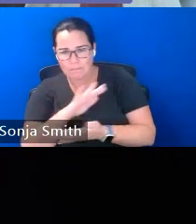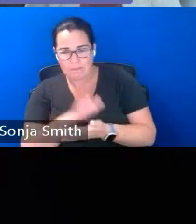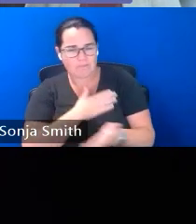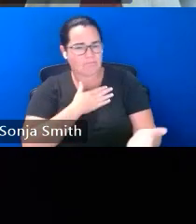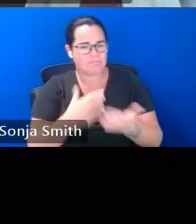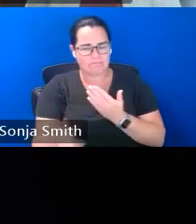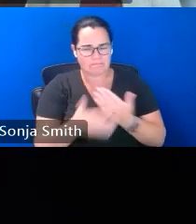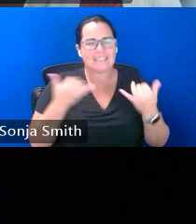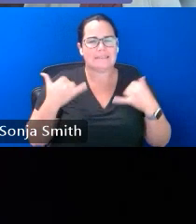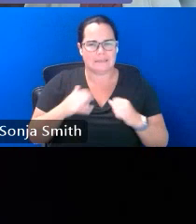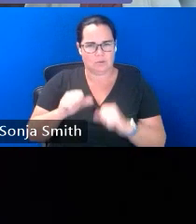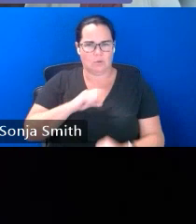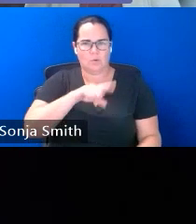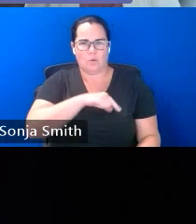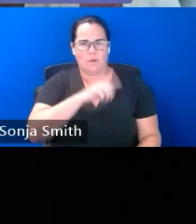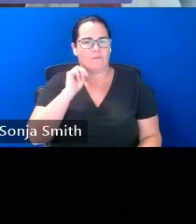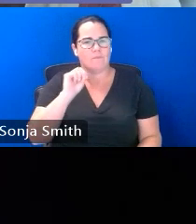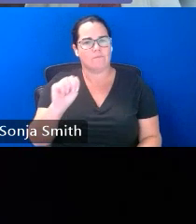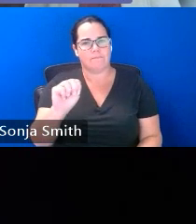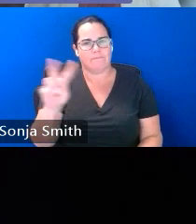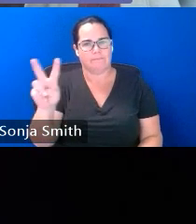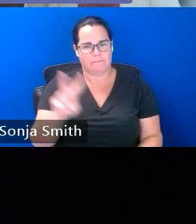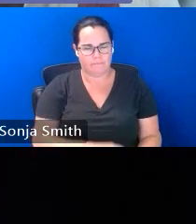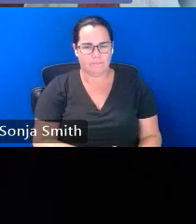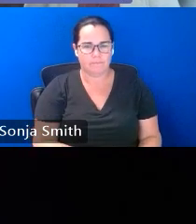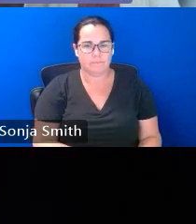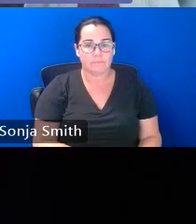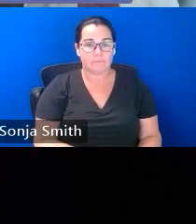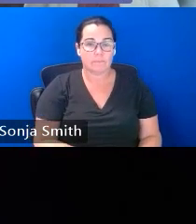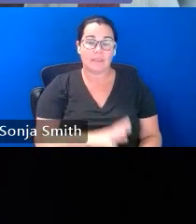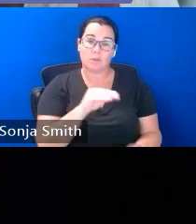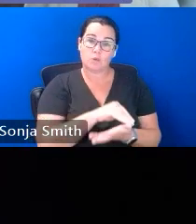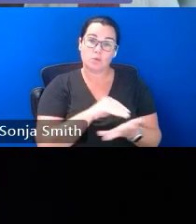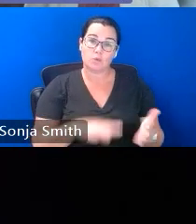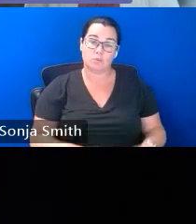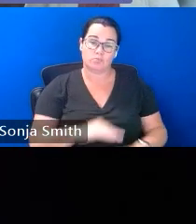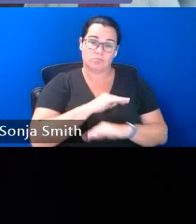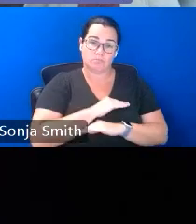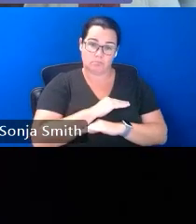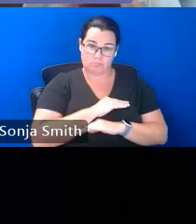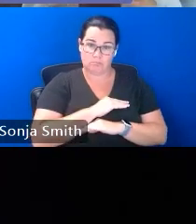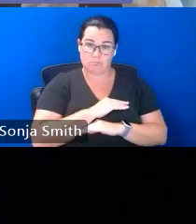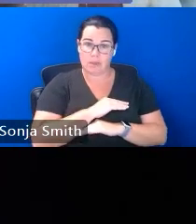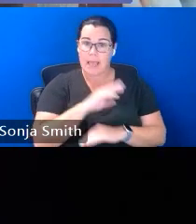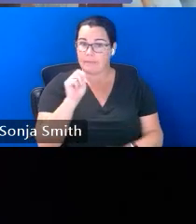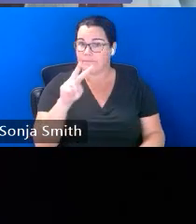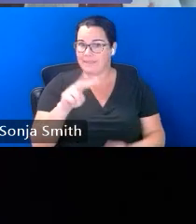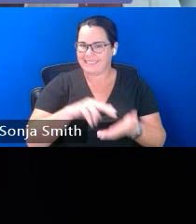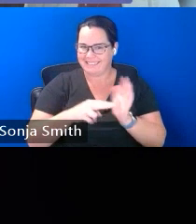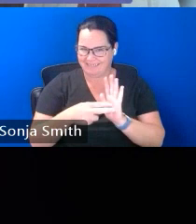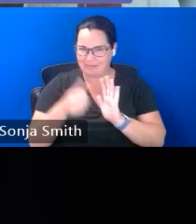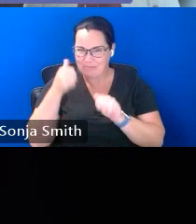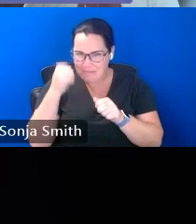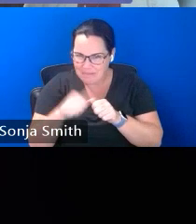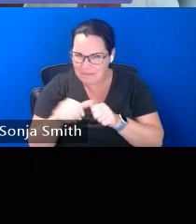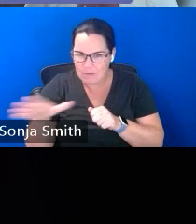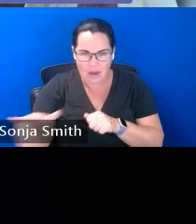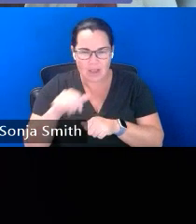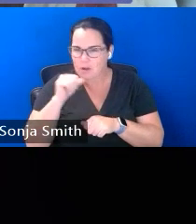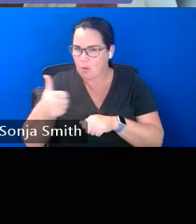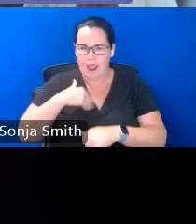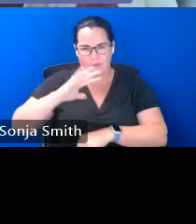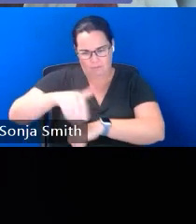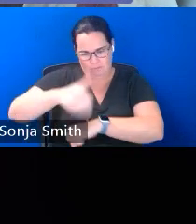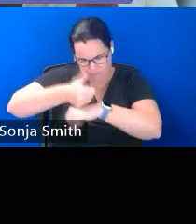mckinney-vento so for any student who meets that definition of under mckinney-vento so again lacking fixed regular and